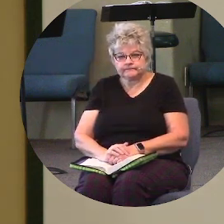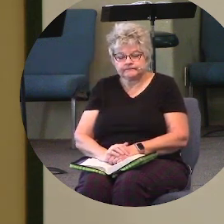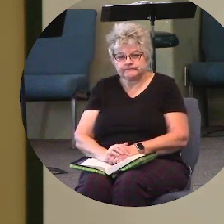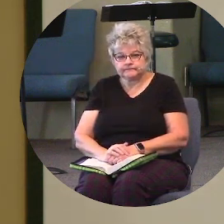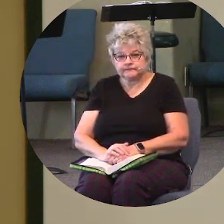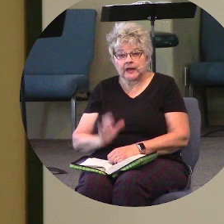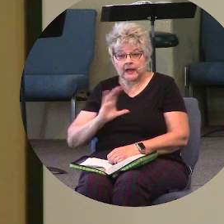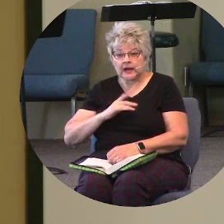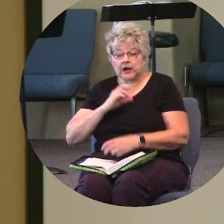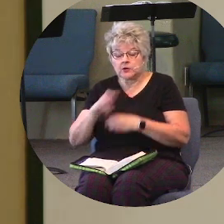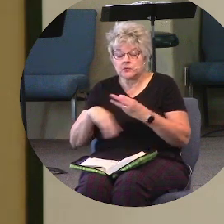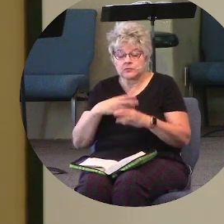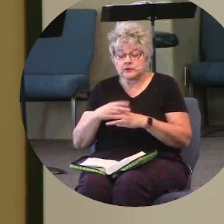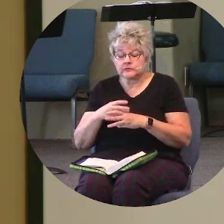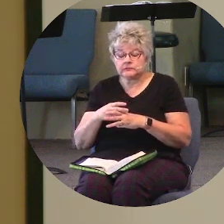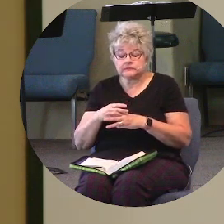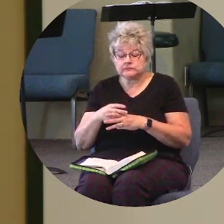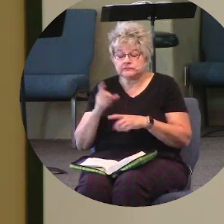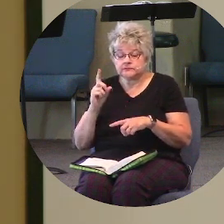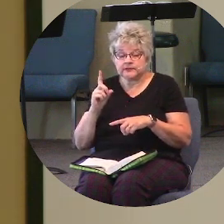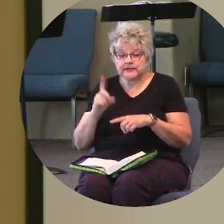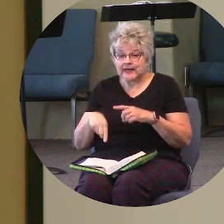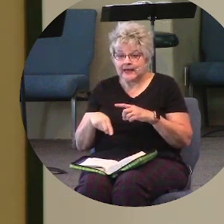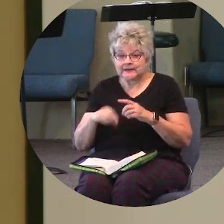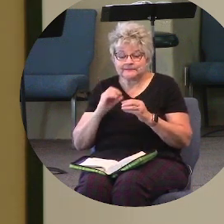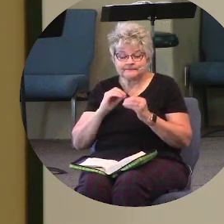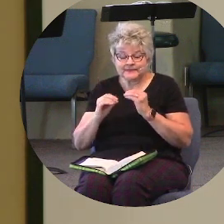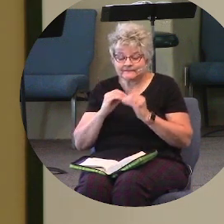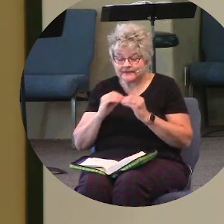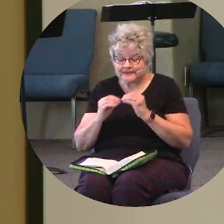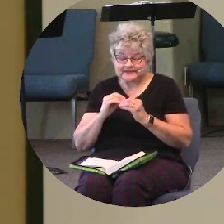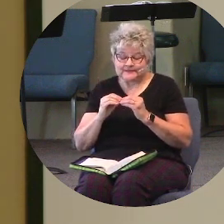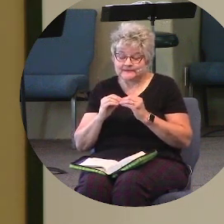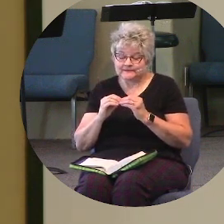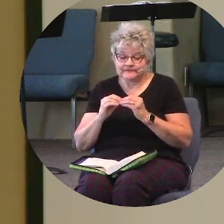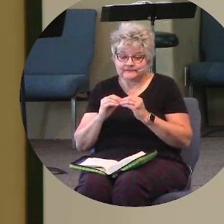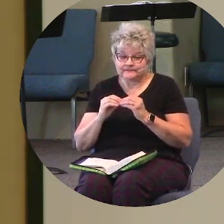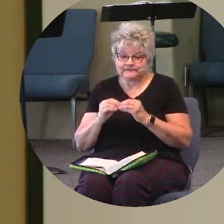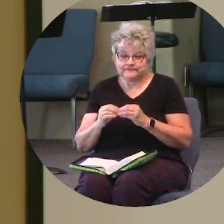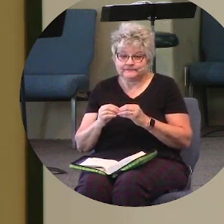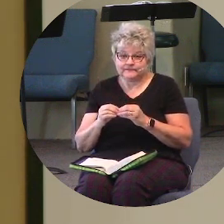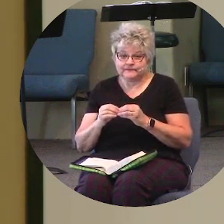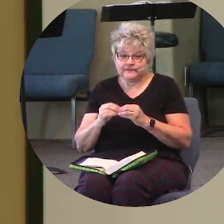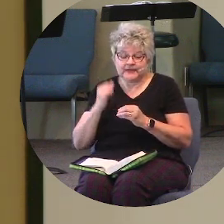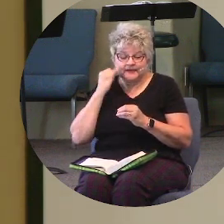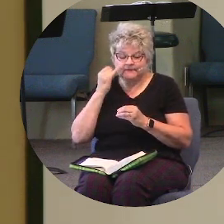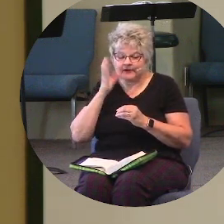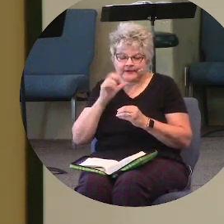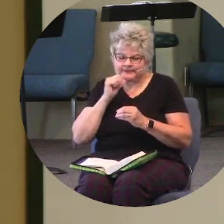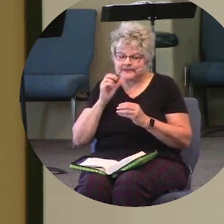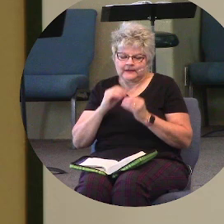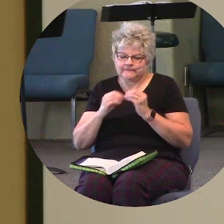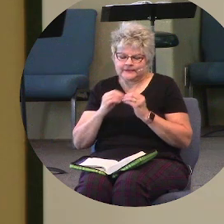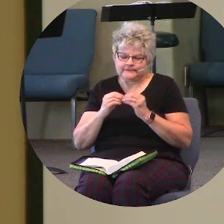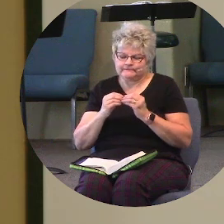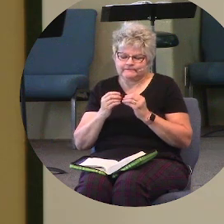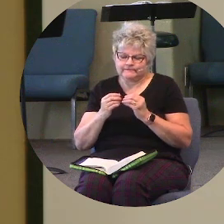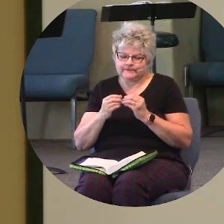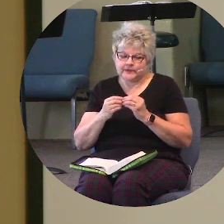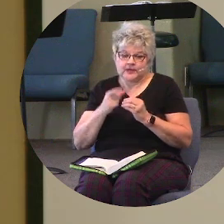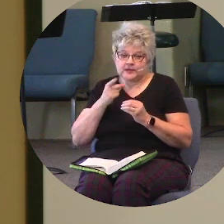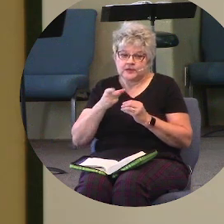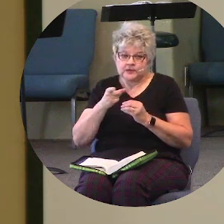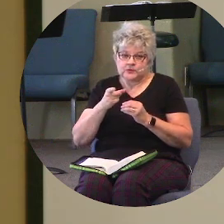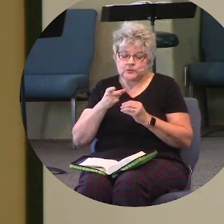Our world cannot be fixed unless God fixes it. You